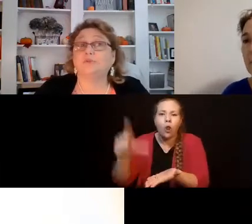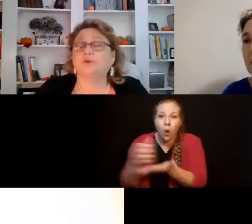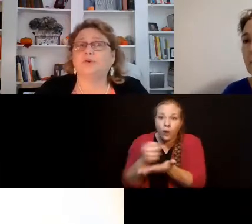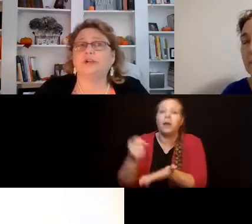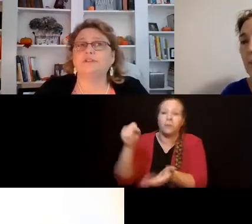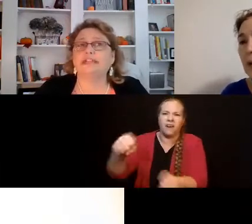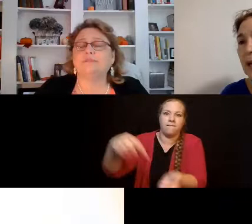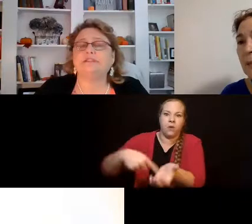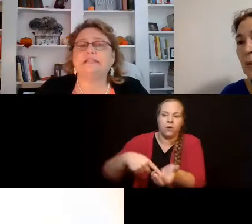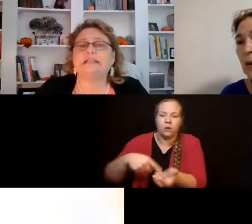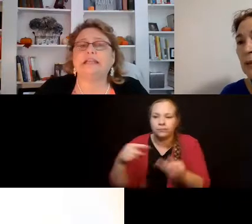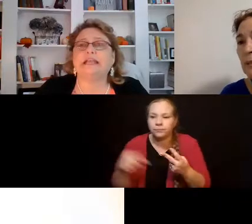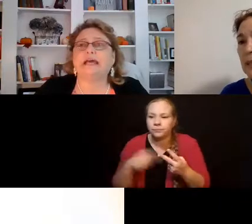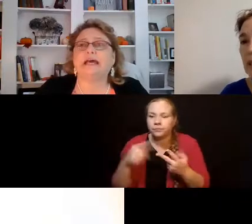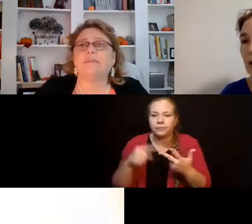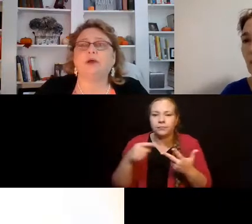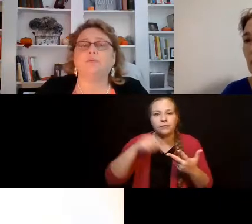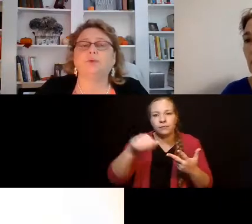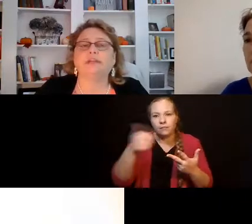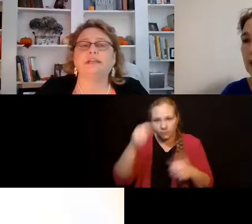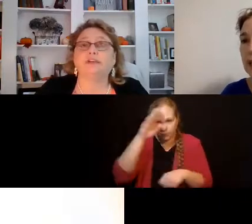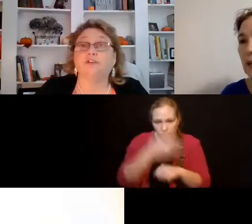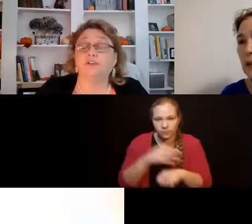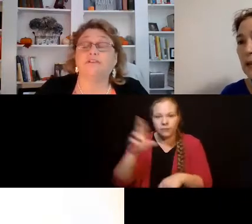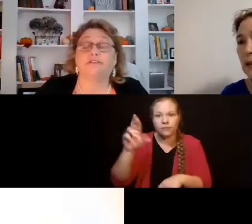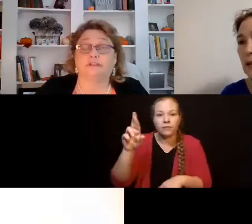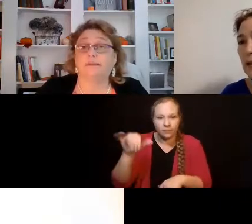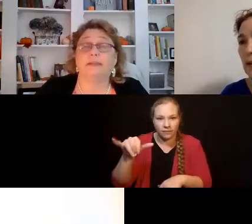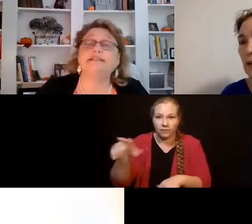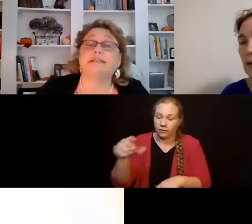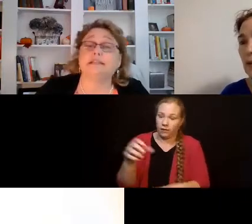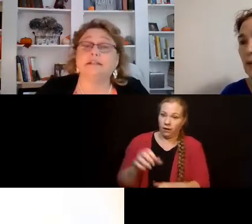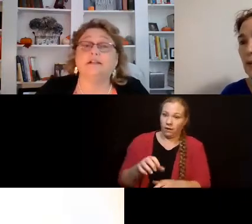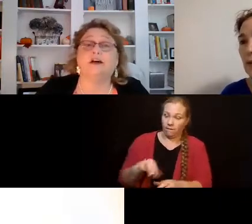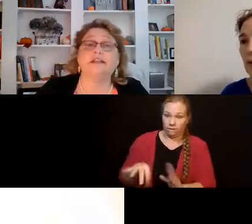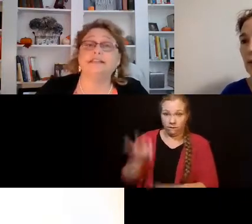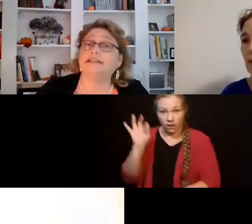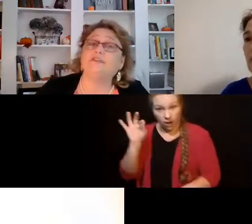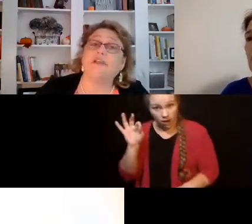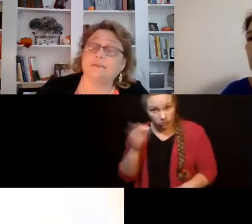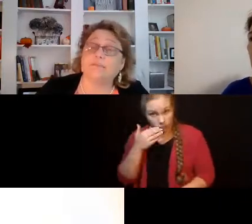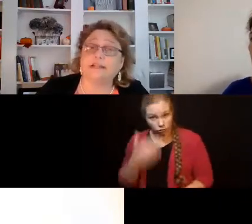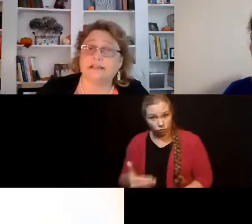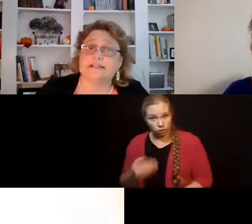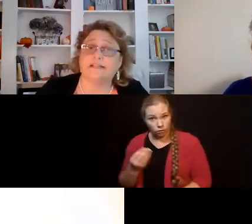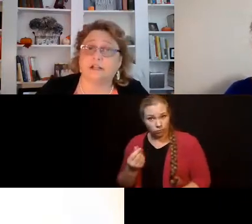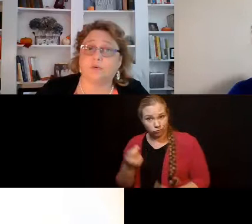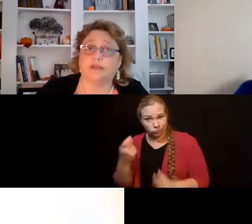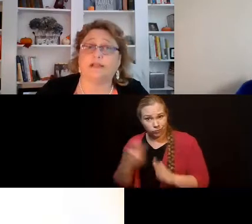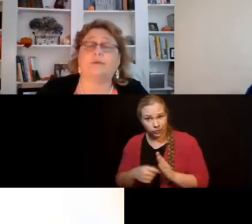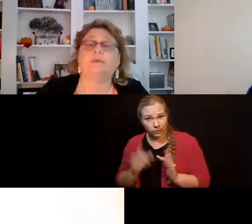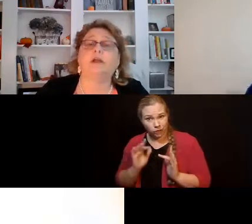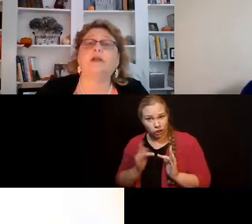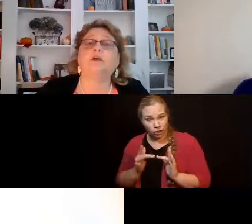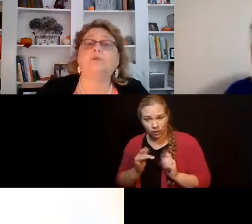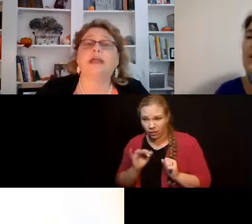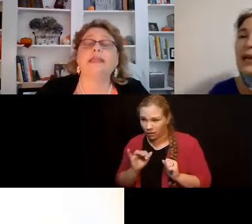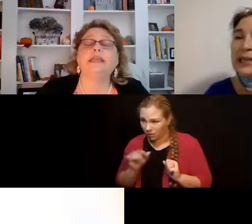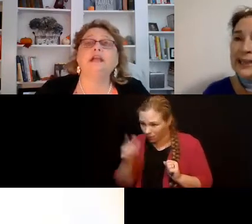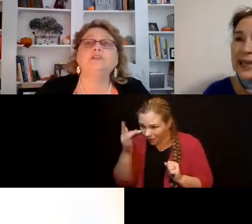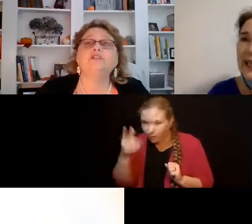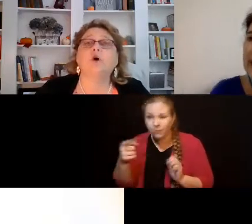son Rory was able to get a really good, amazing deal on his internet because he's low-income,